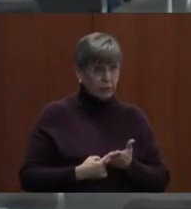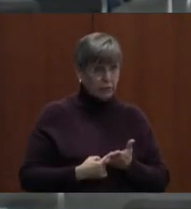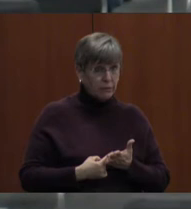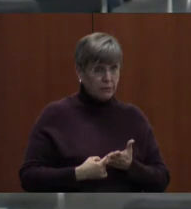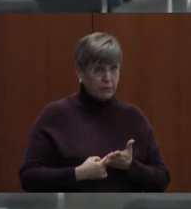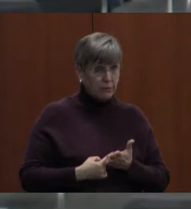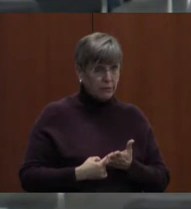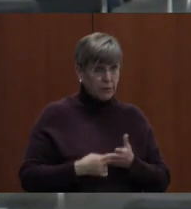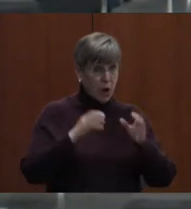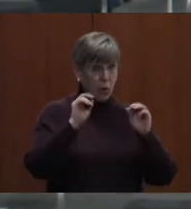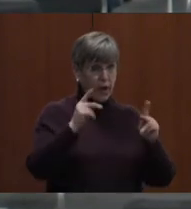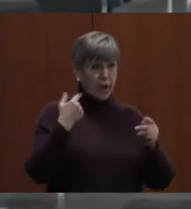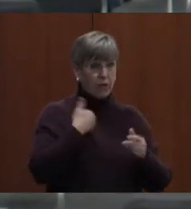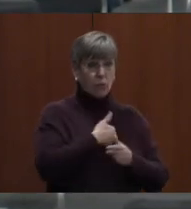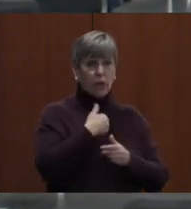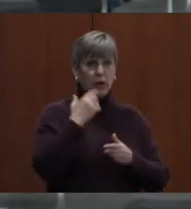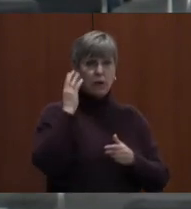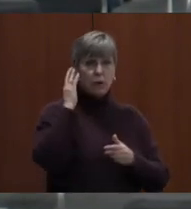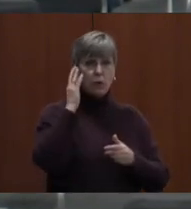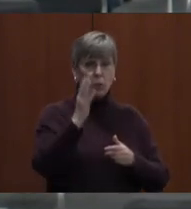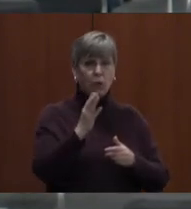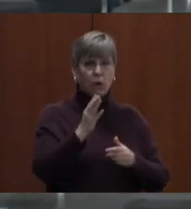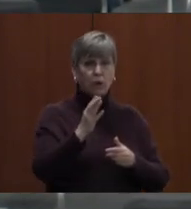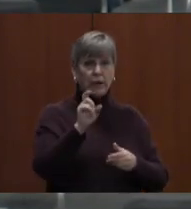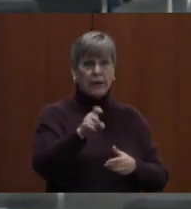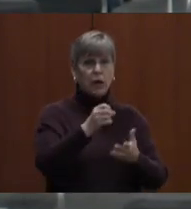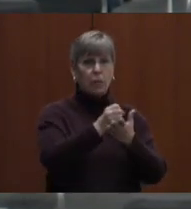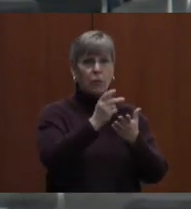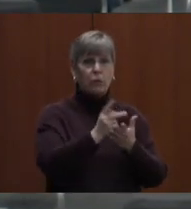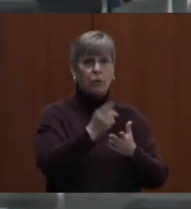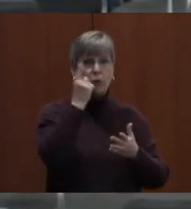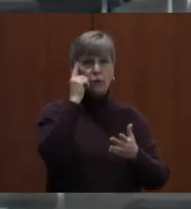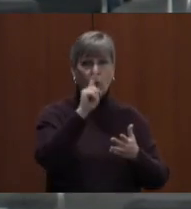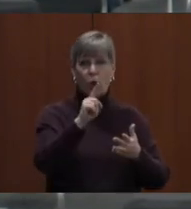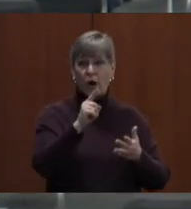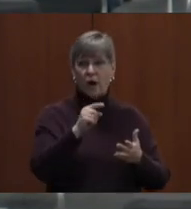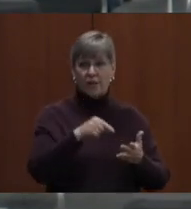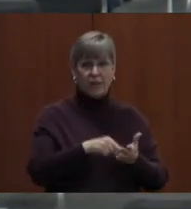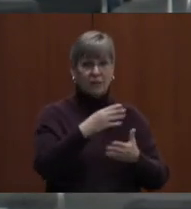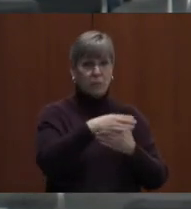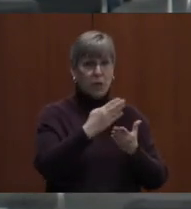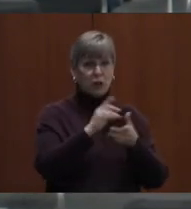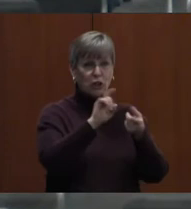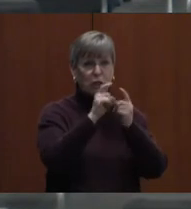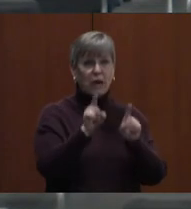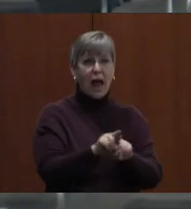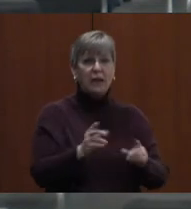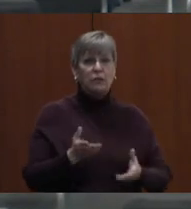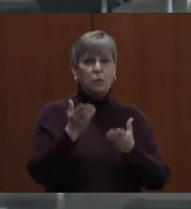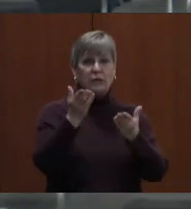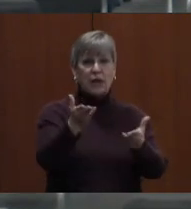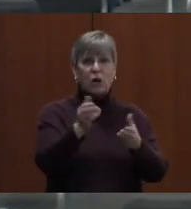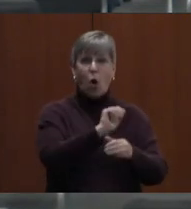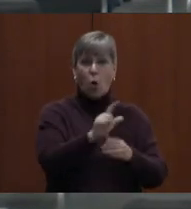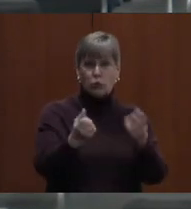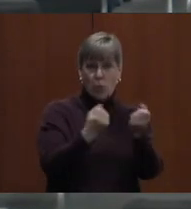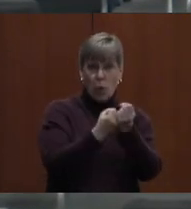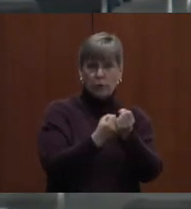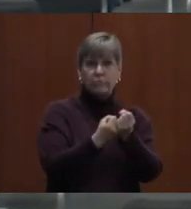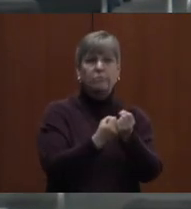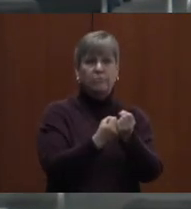And we're voting on the approval of the budget adjustments as presented. All those in favor?